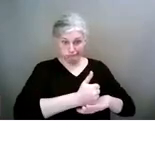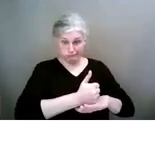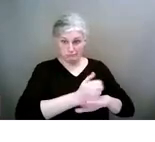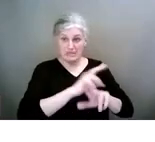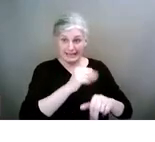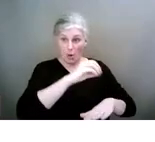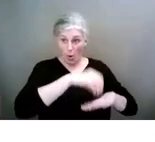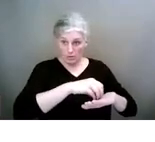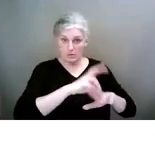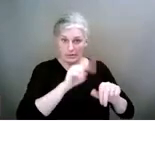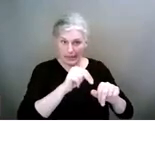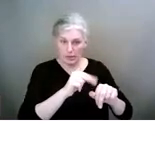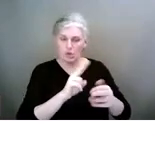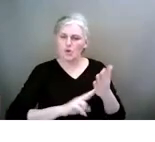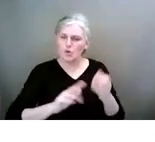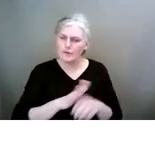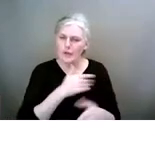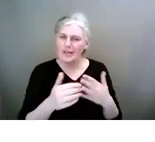are really useful things to have.